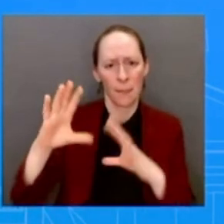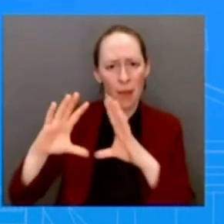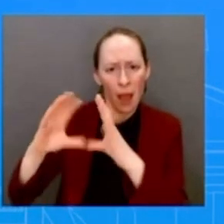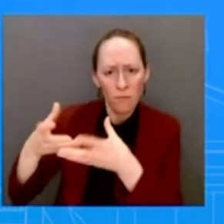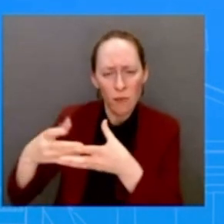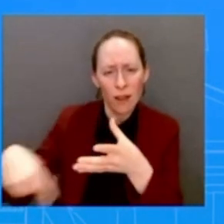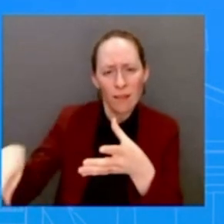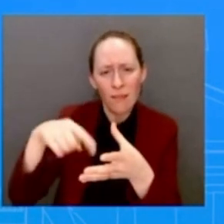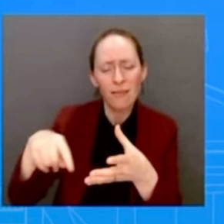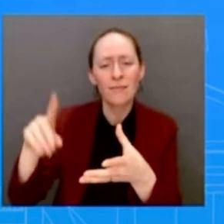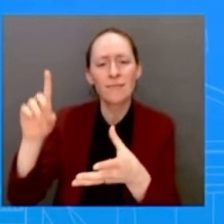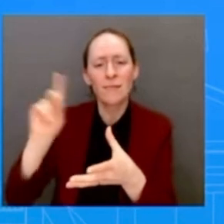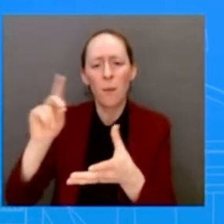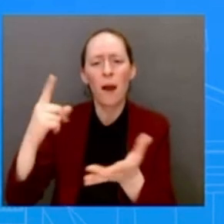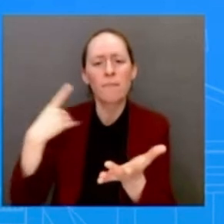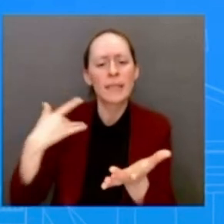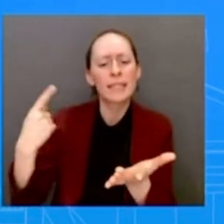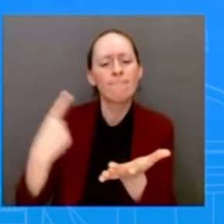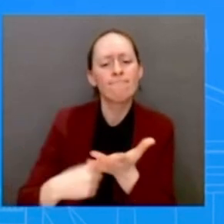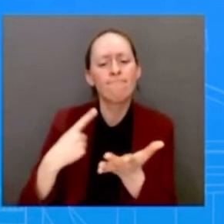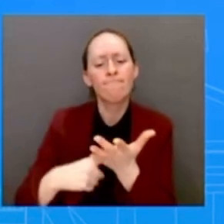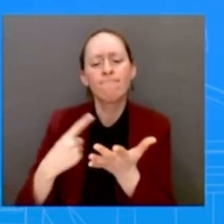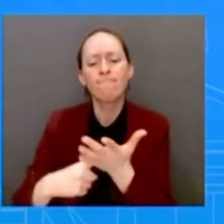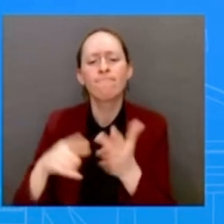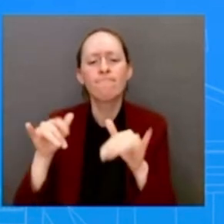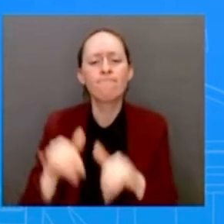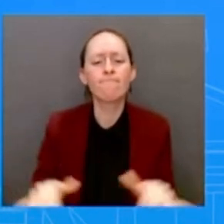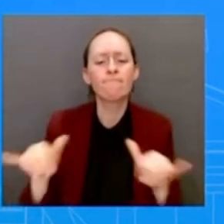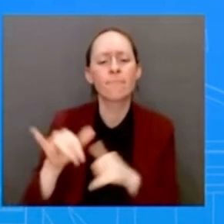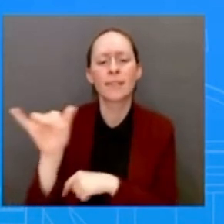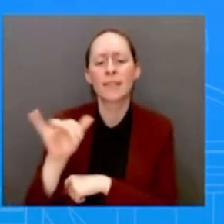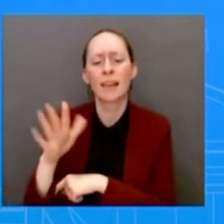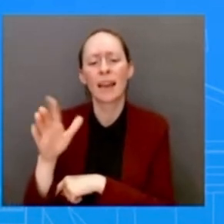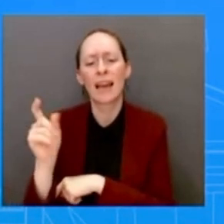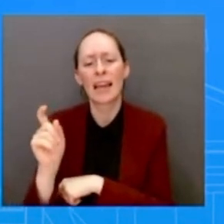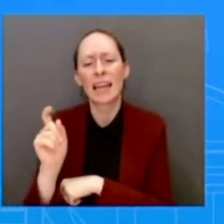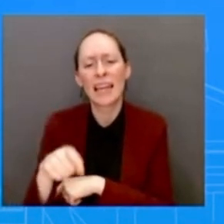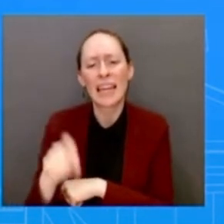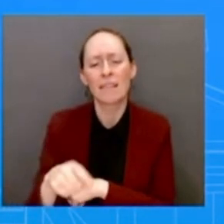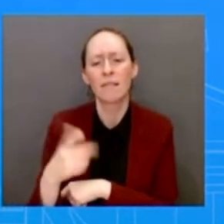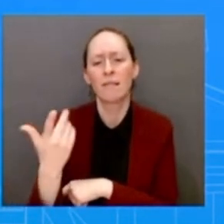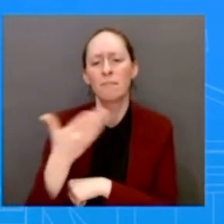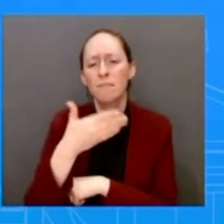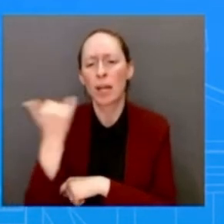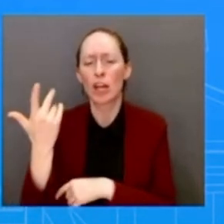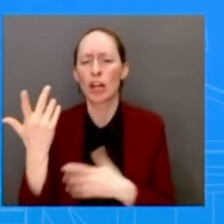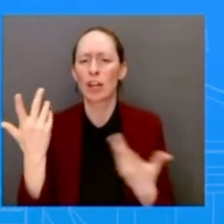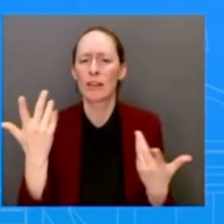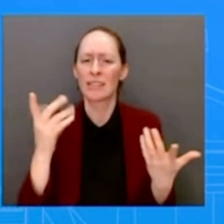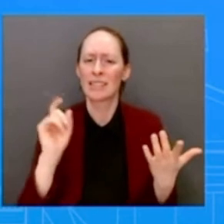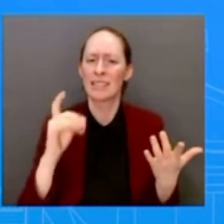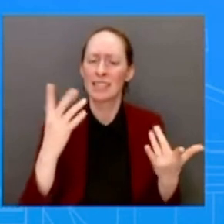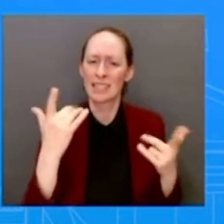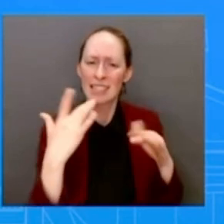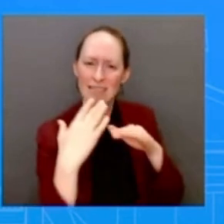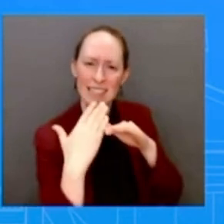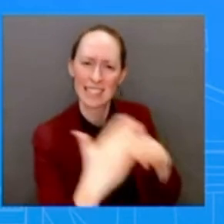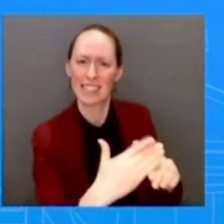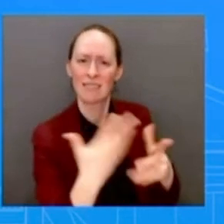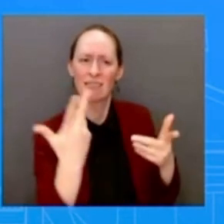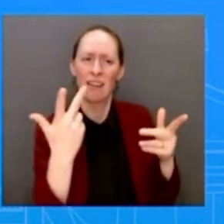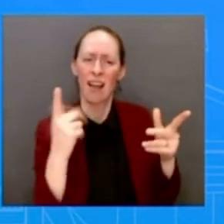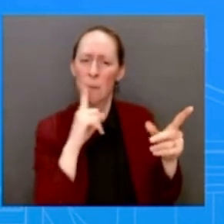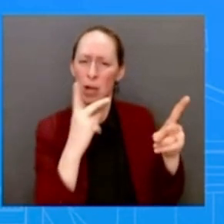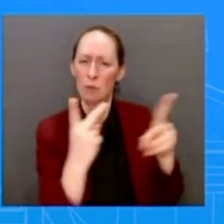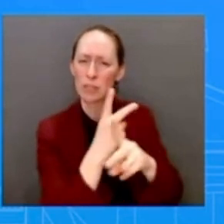you know, rising crime, but also the need to reform a criminal justice system that still disproportionately affects,